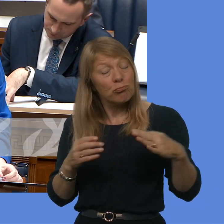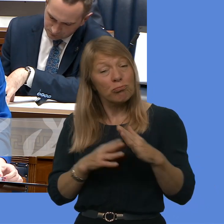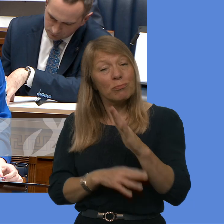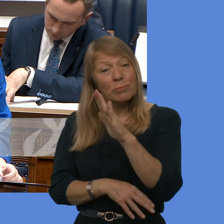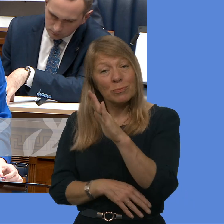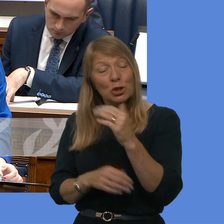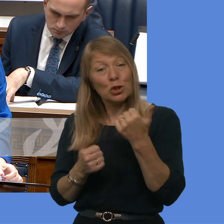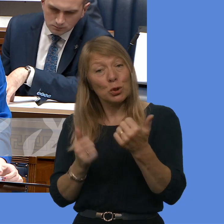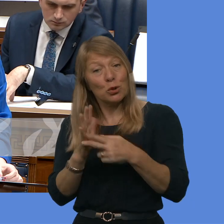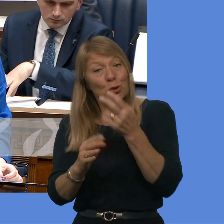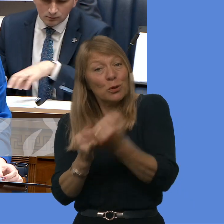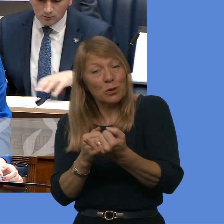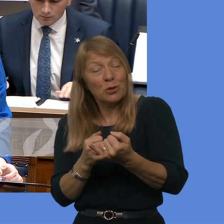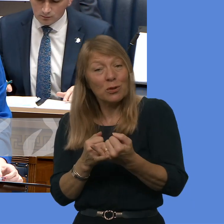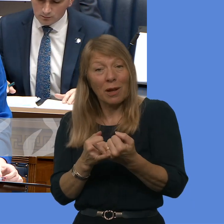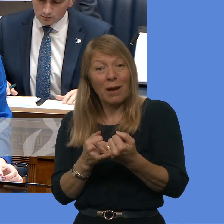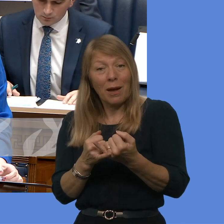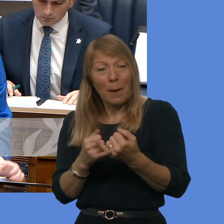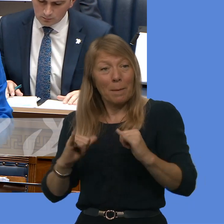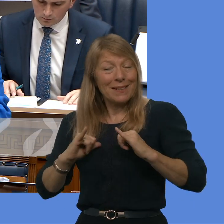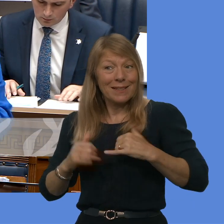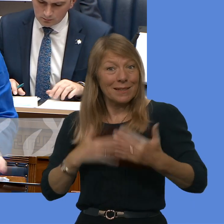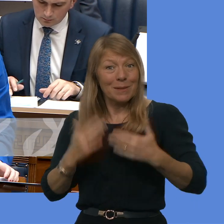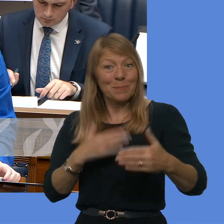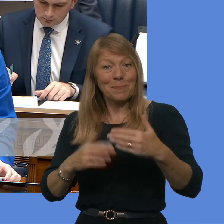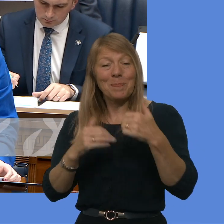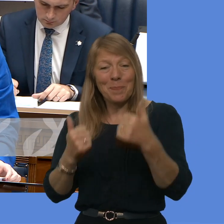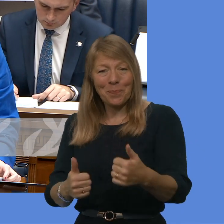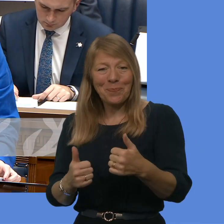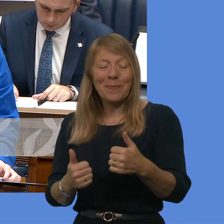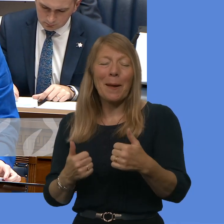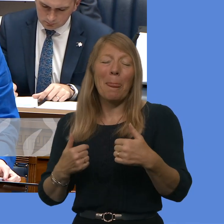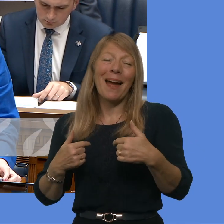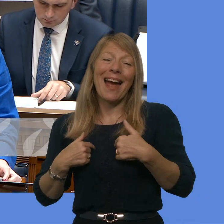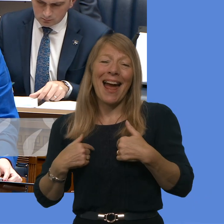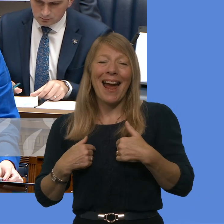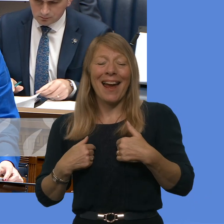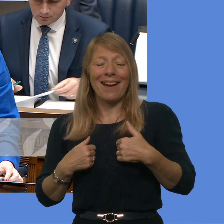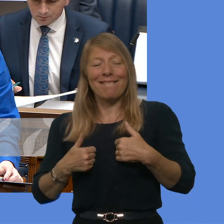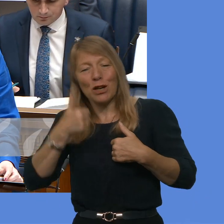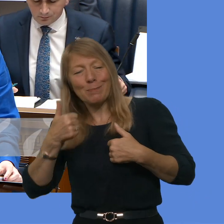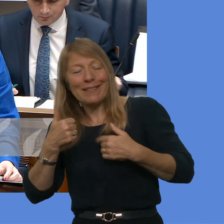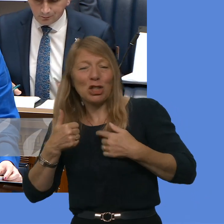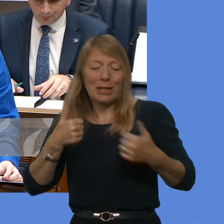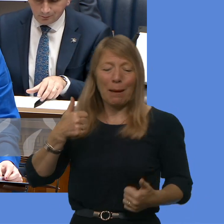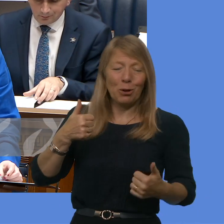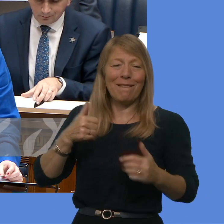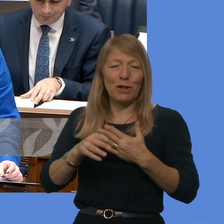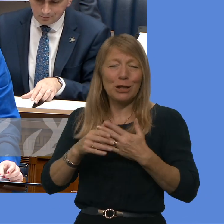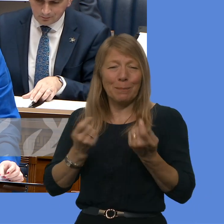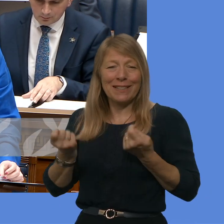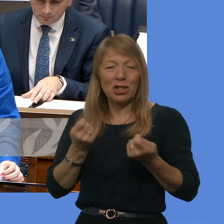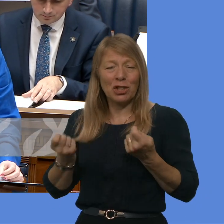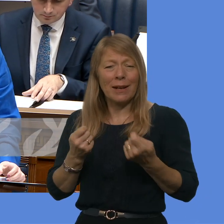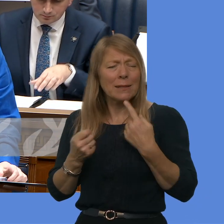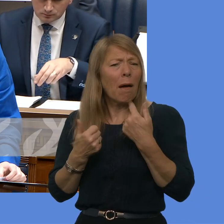welcome that good news, and we have said many times since we have taken this role, both the First Minister and myself, that we want to prioritise that